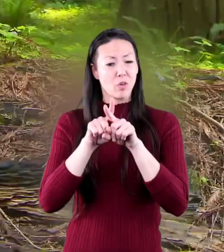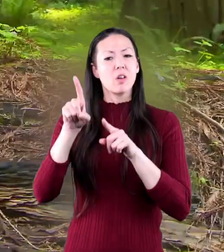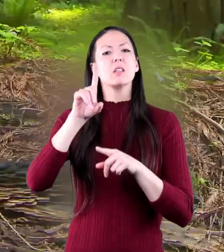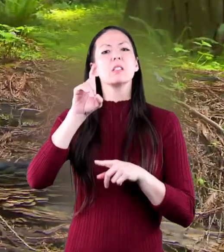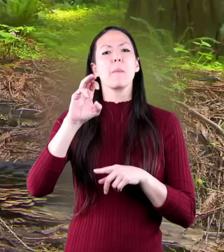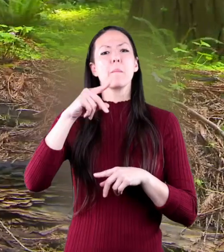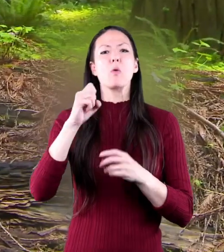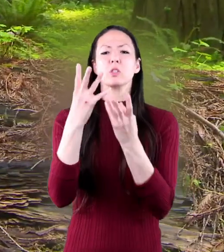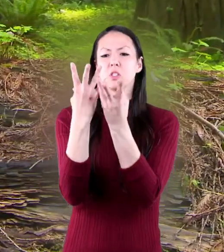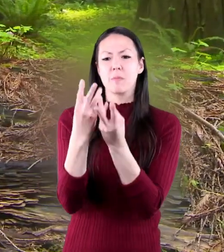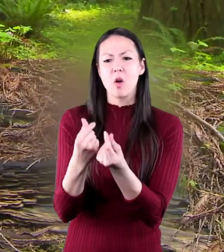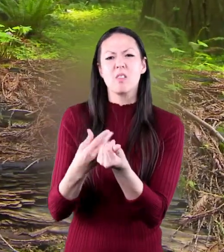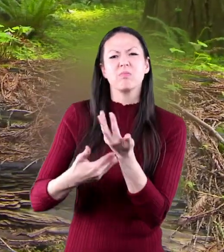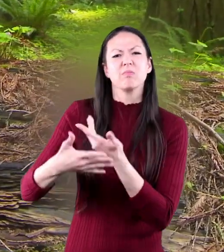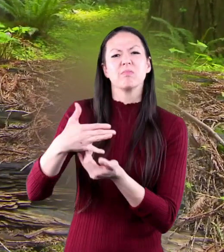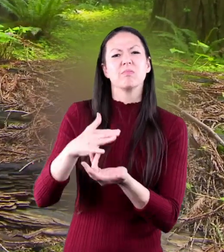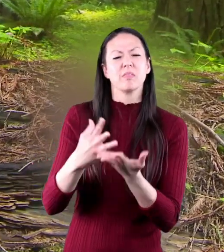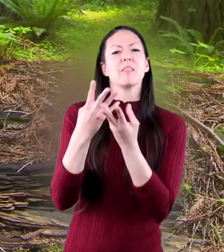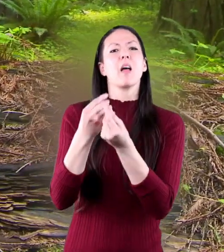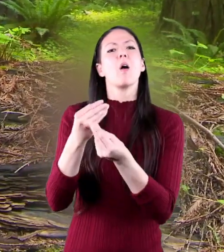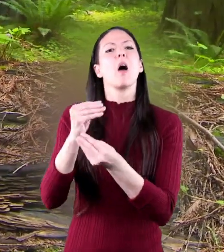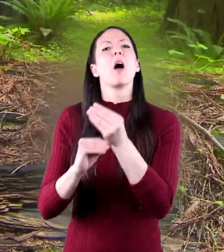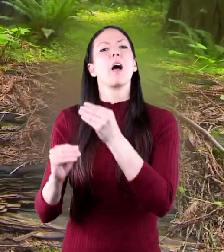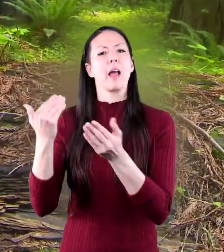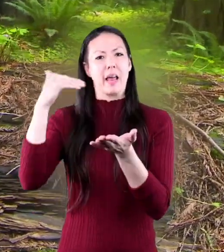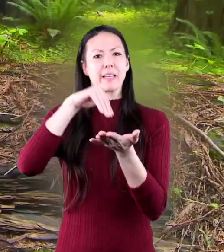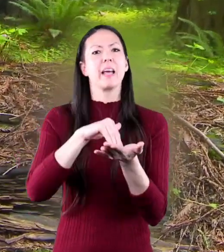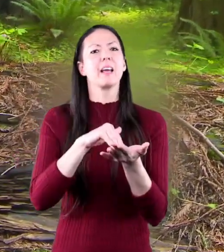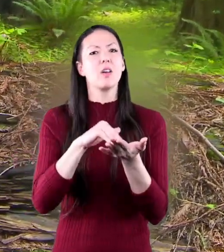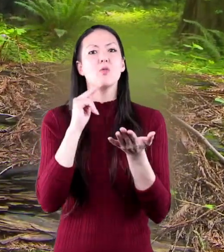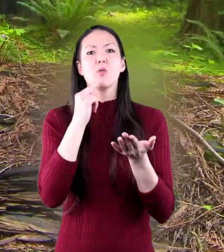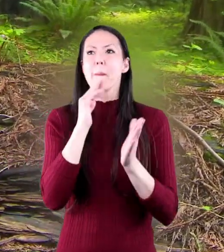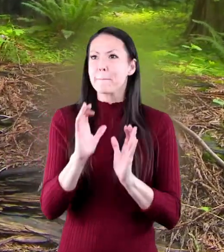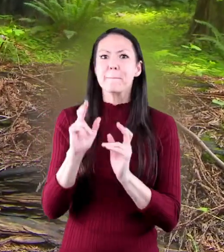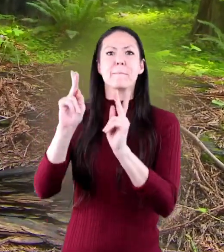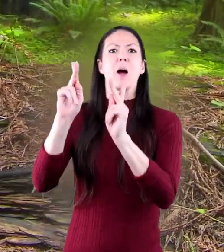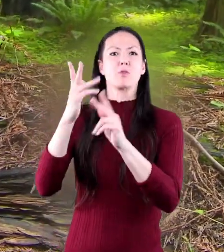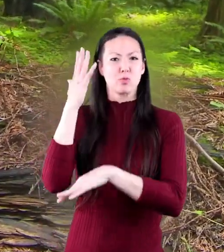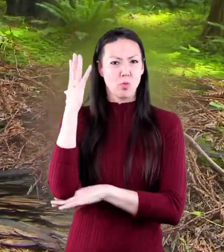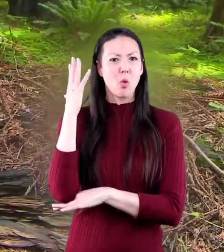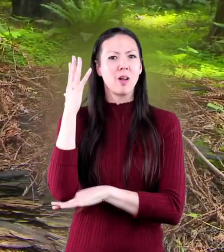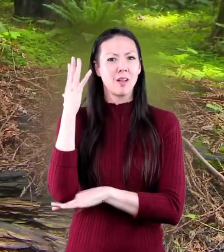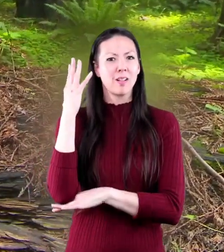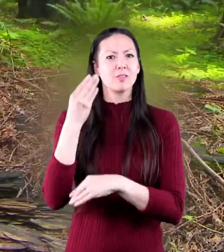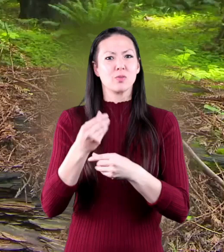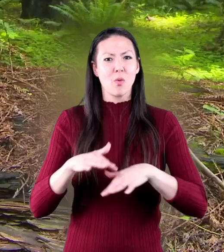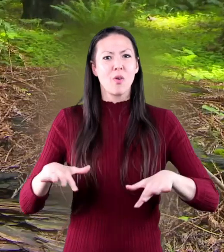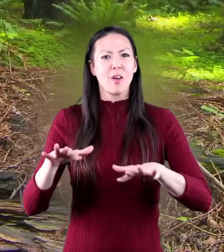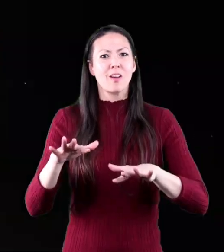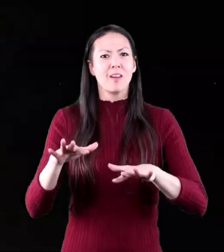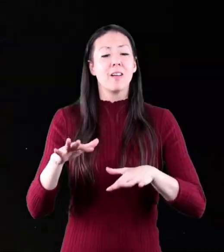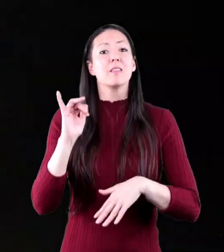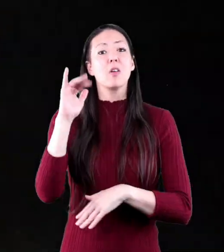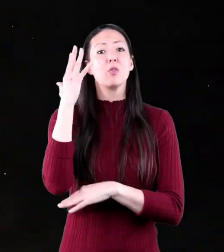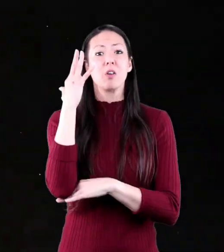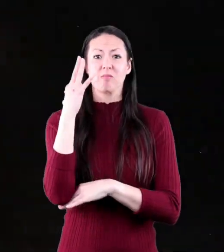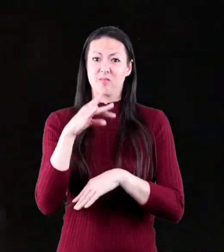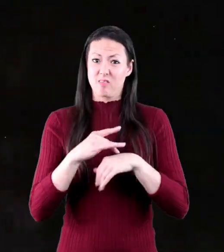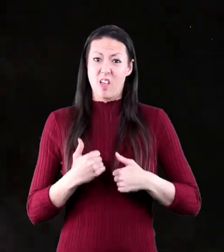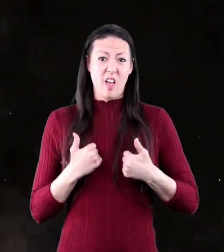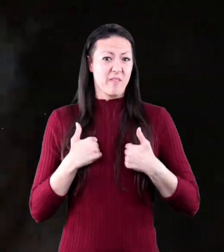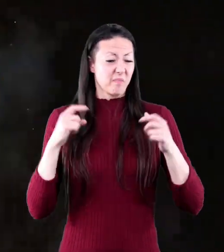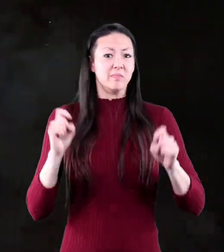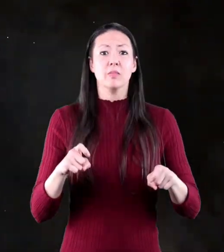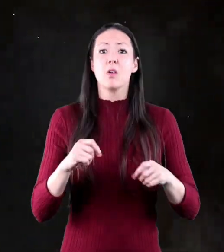Trees also decompose when they fall or die, putting much more needed nutrients back into the soil. The Earth itself